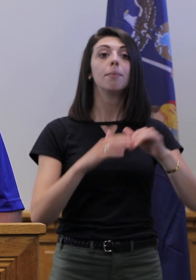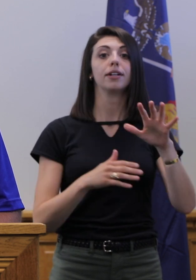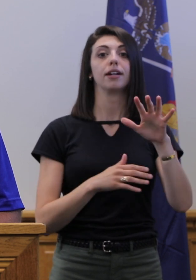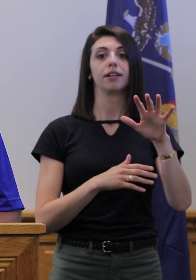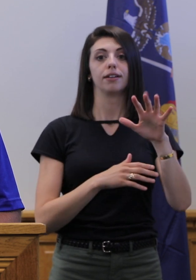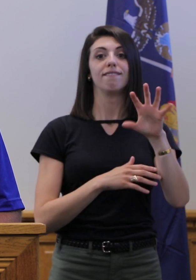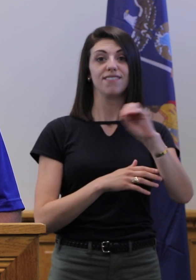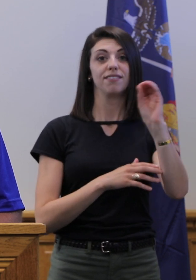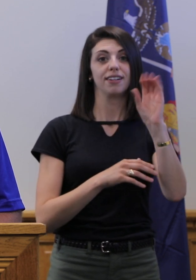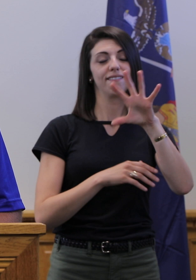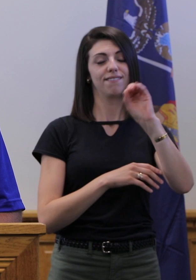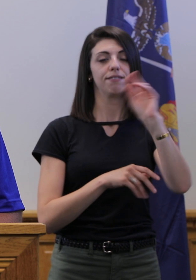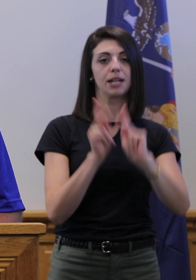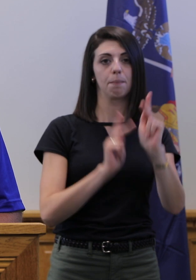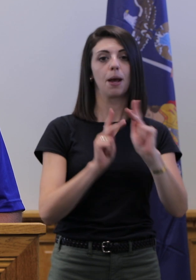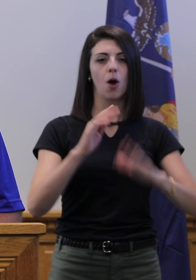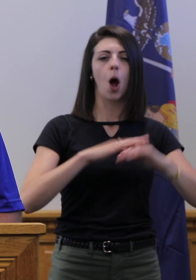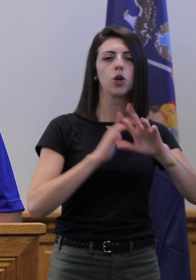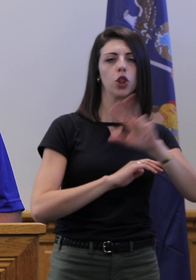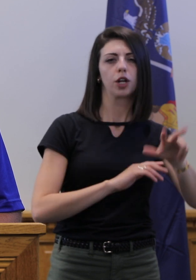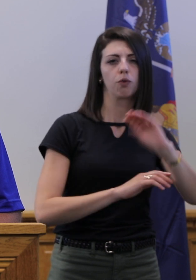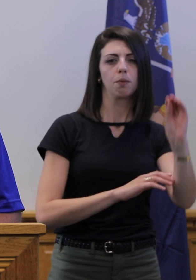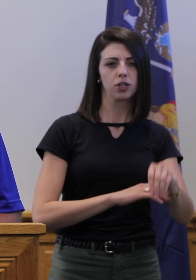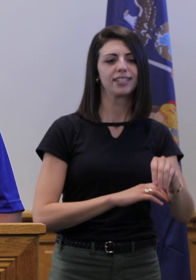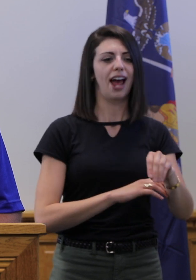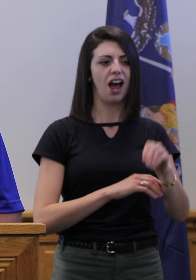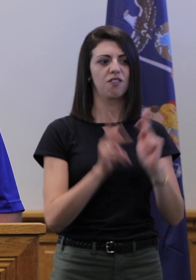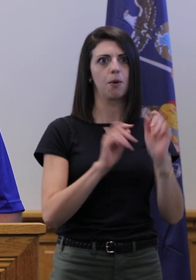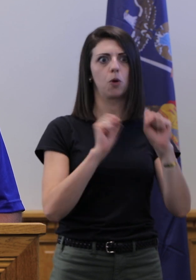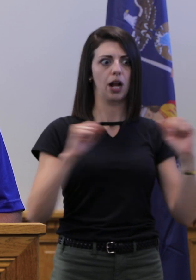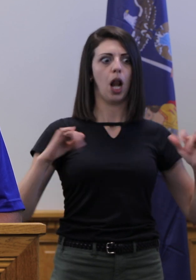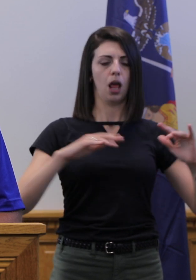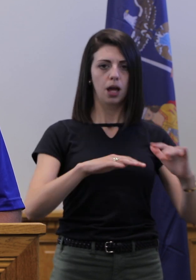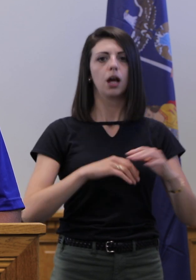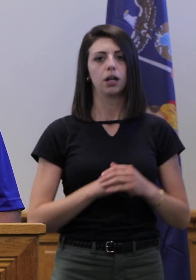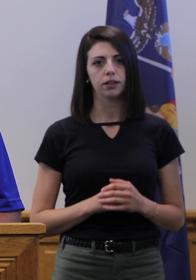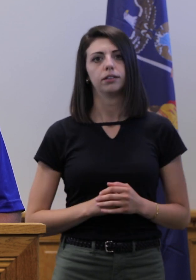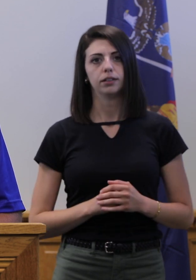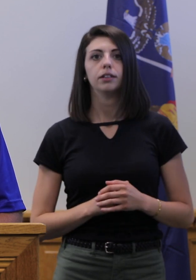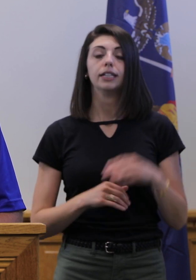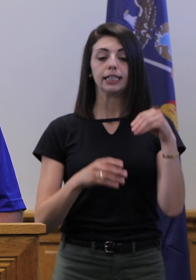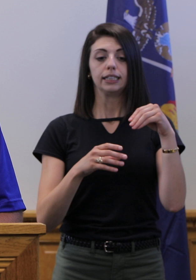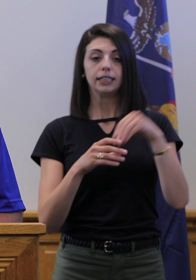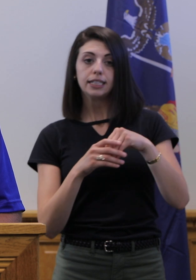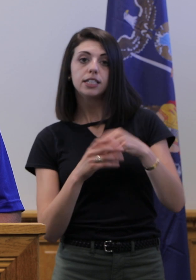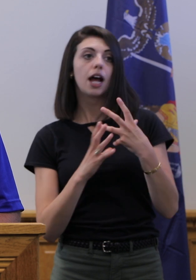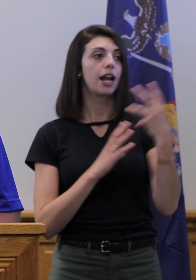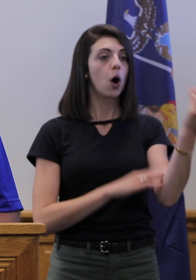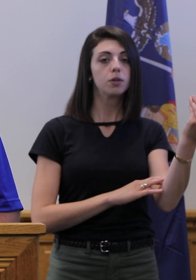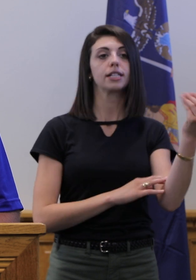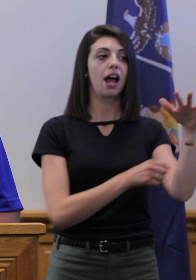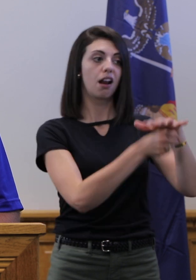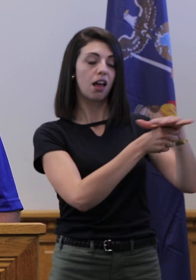Group gatherings of up to 50 people will be allowed, up from 25. Indoor and outdoor venues